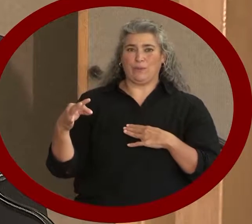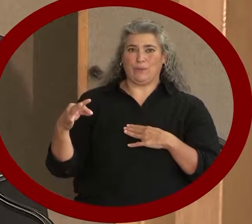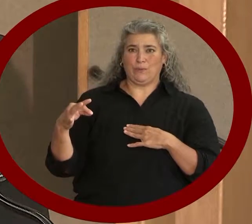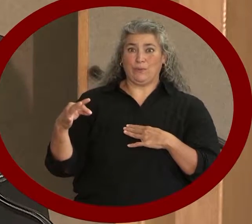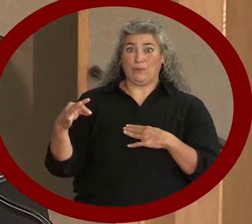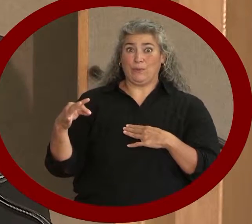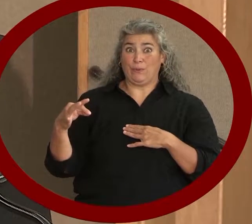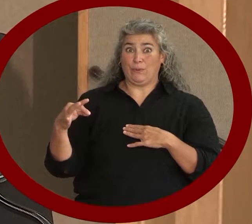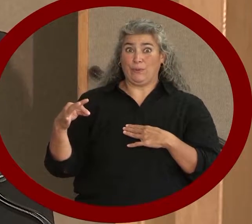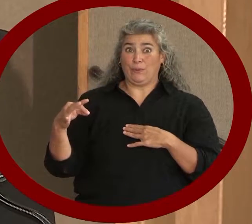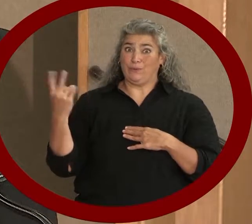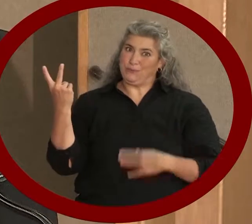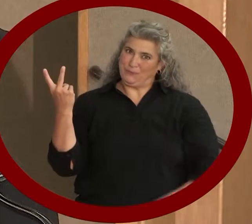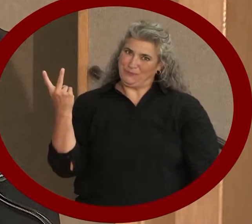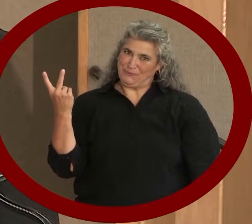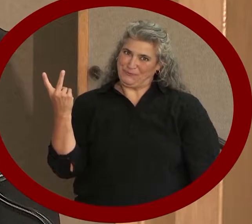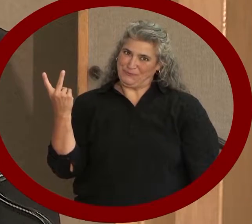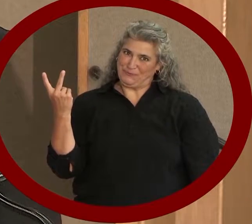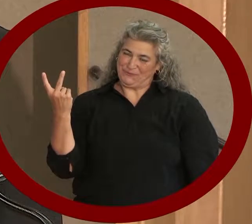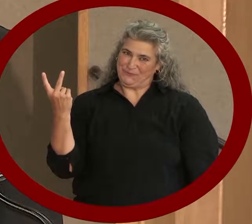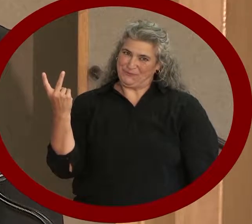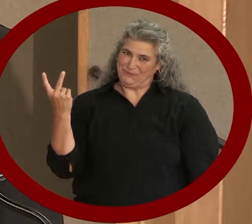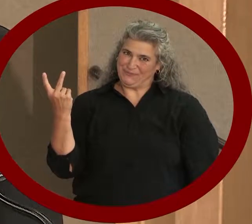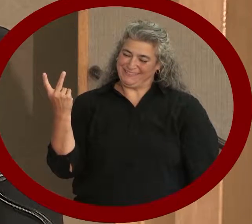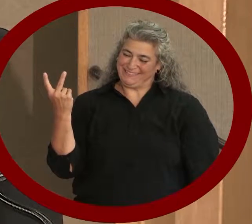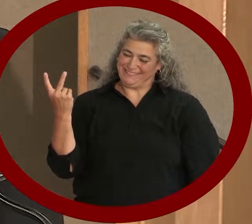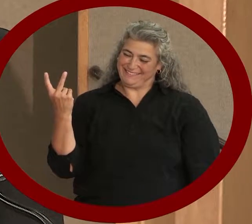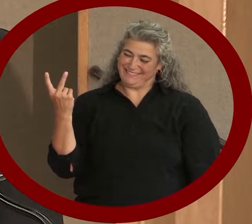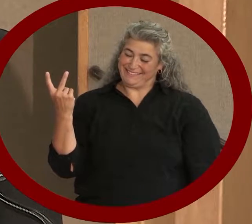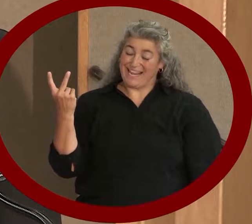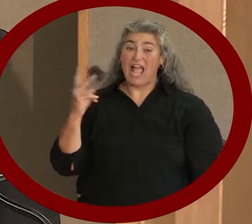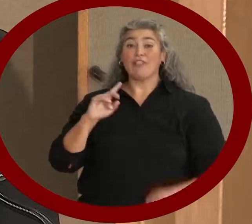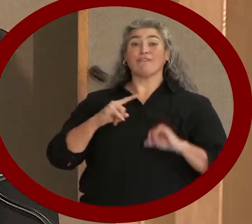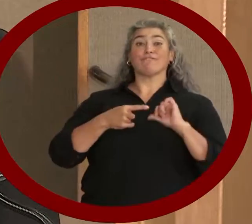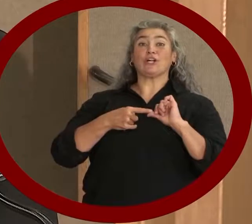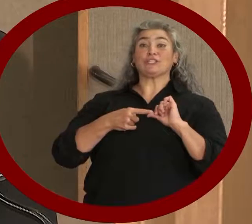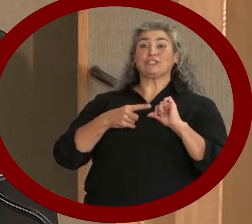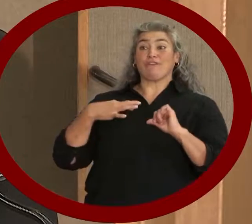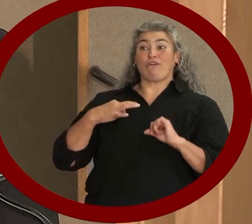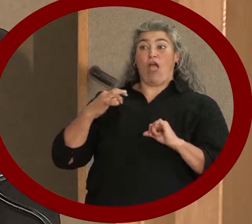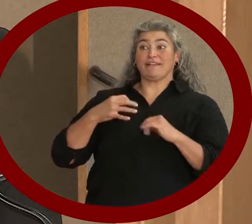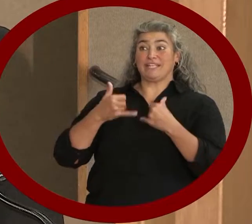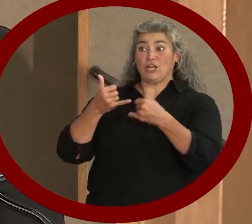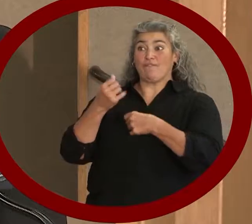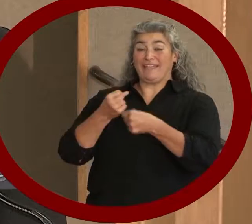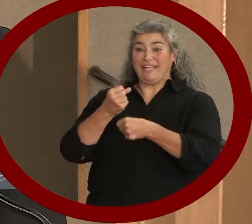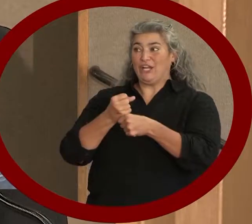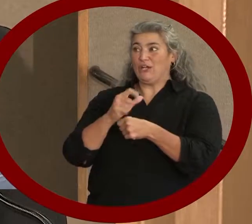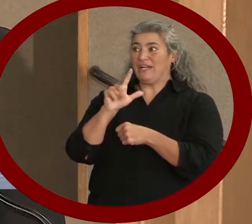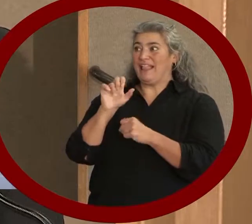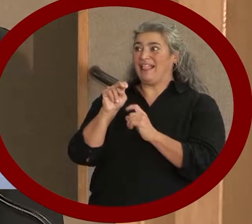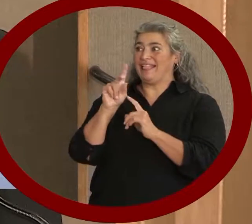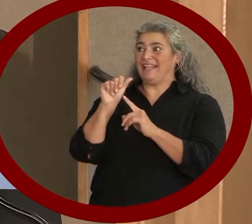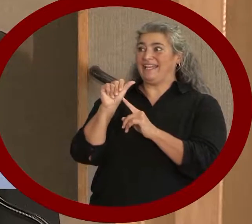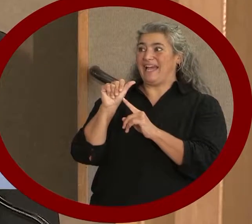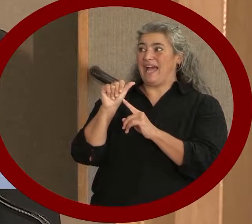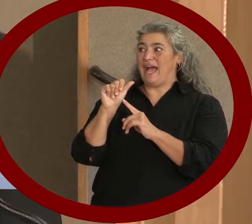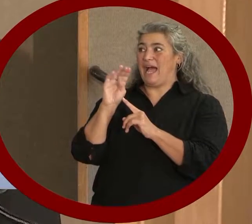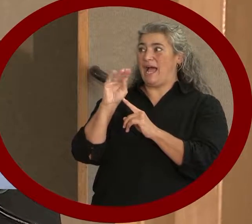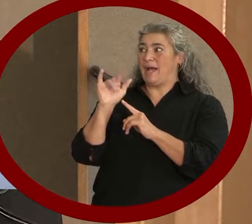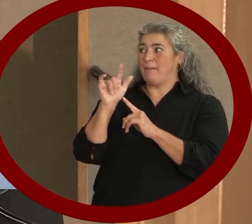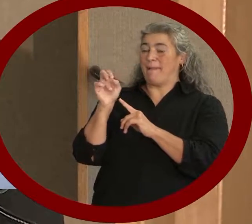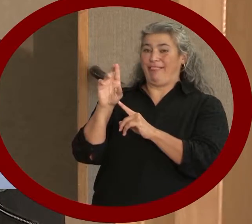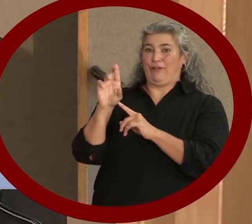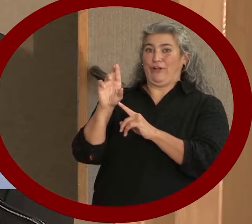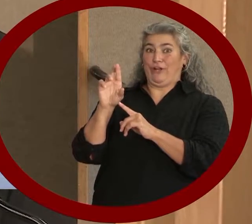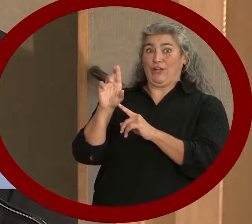down to just two. Our first Volunteer of the Year Award recipient is Linda Miller, who, in addition